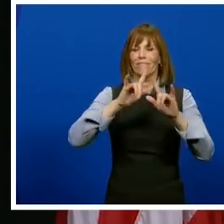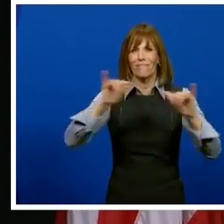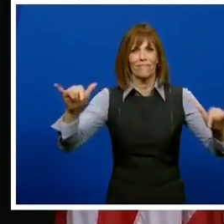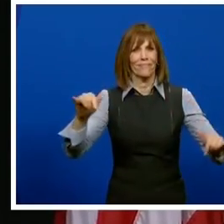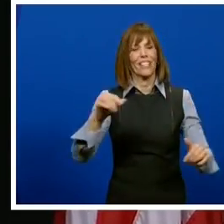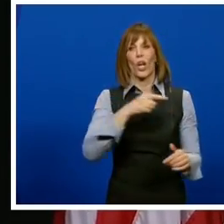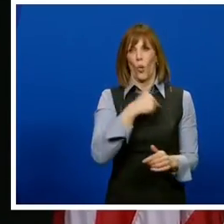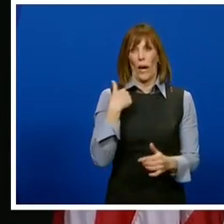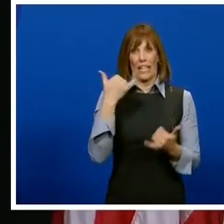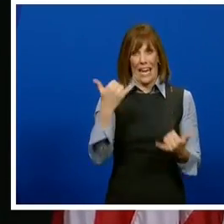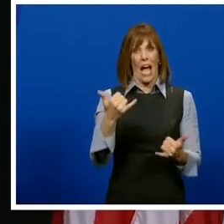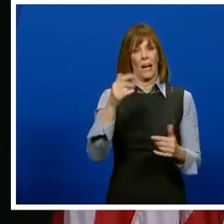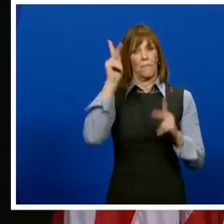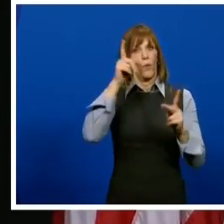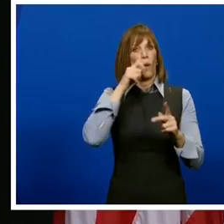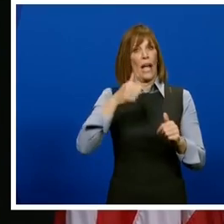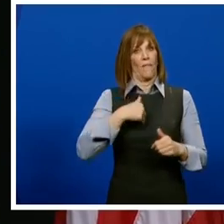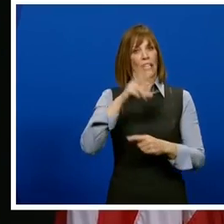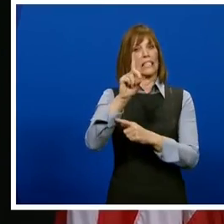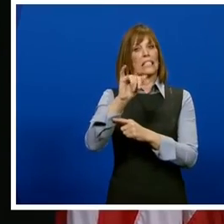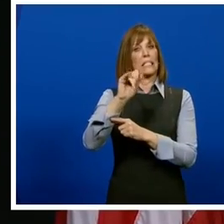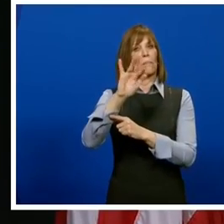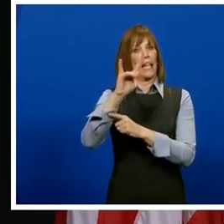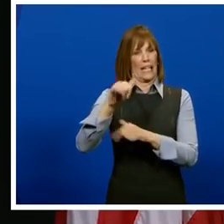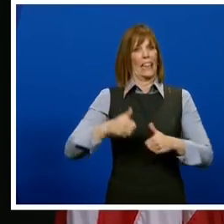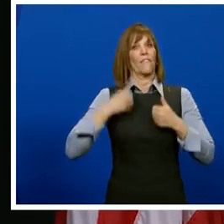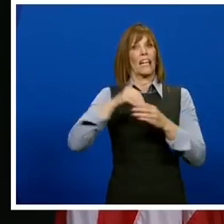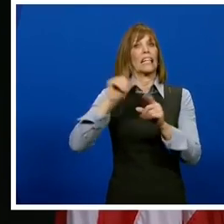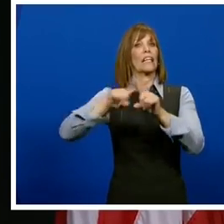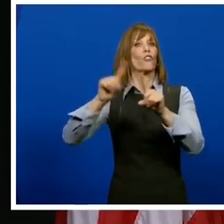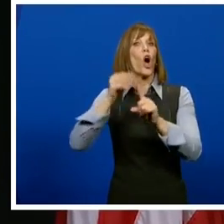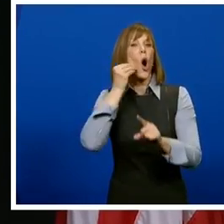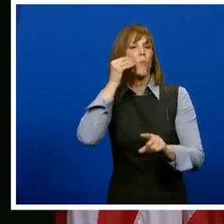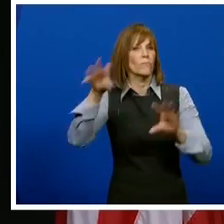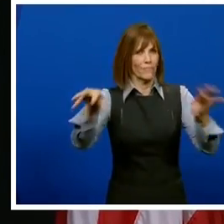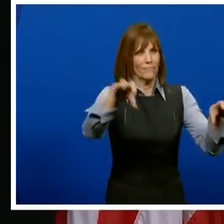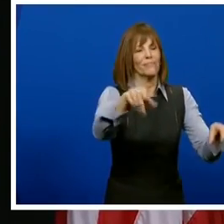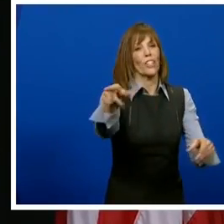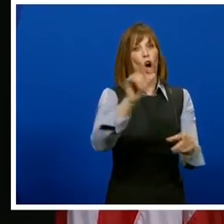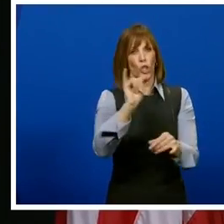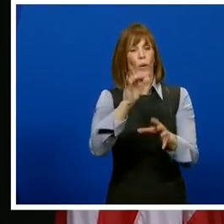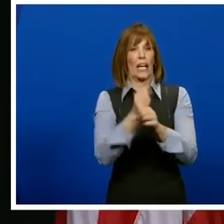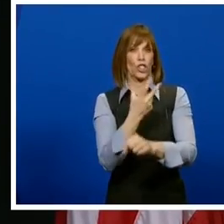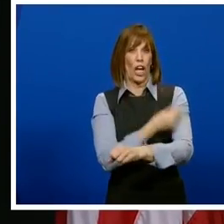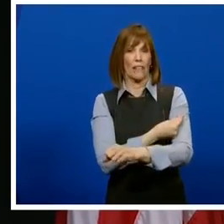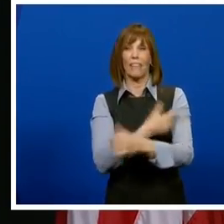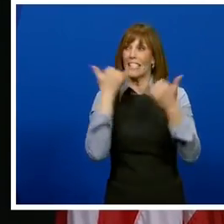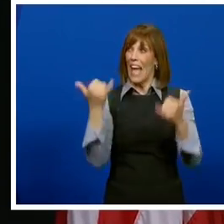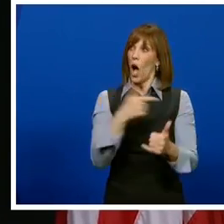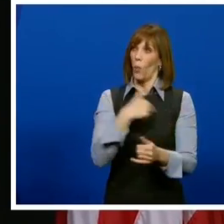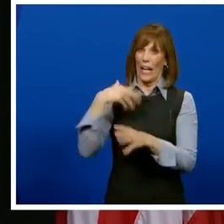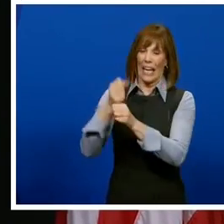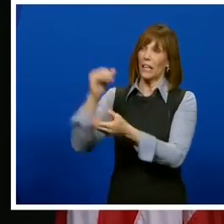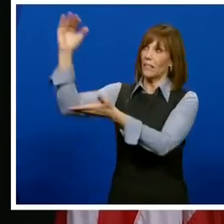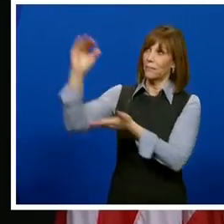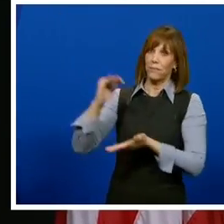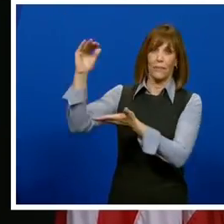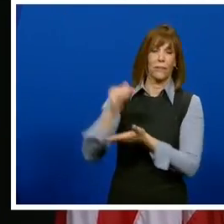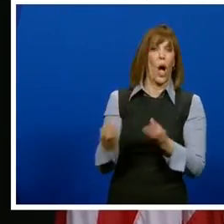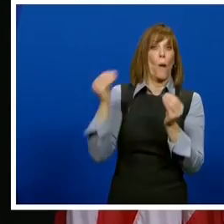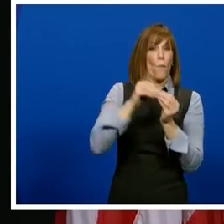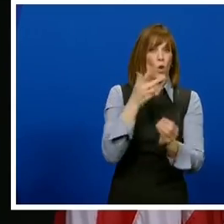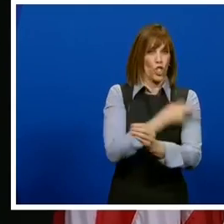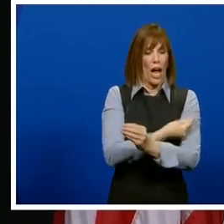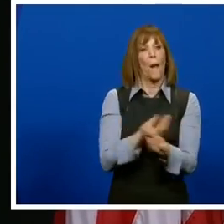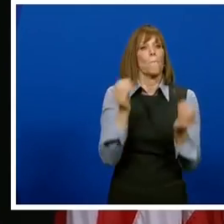with disabilities living in home settings. In just a matter of time, as supply continues to increase, even more Iowans will be